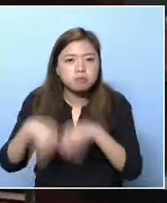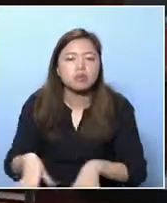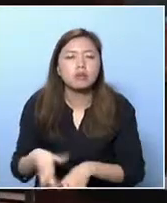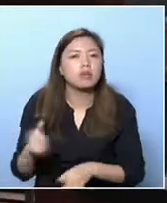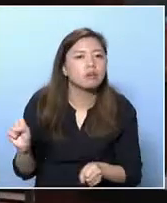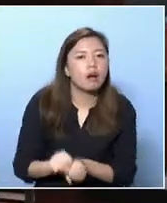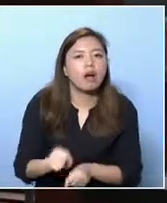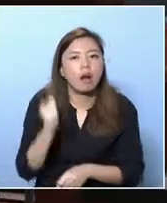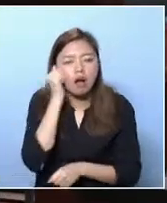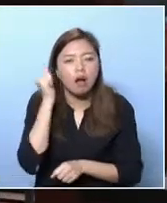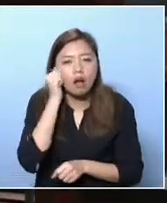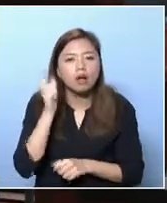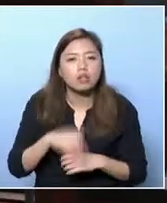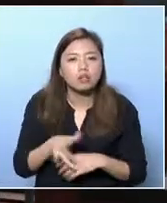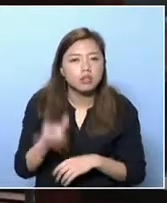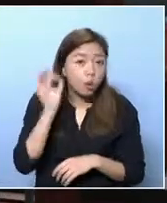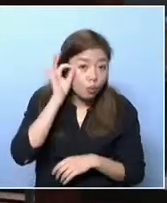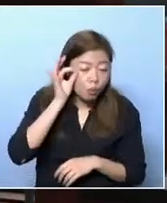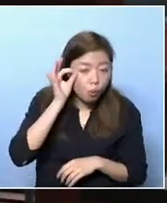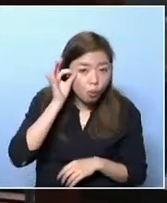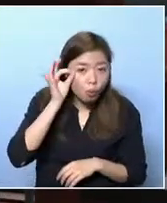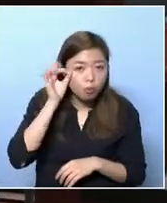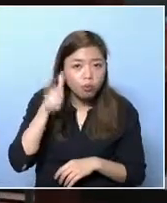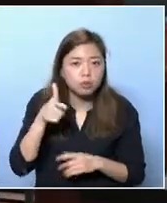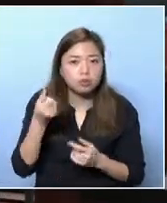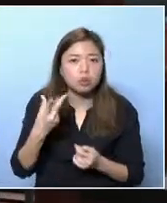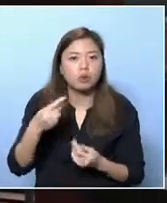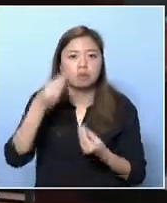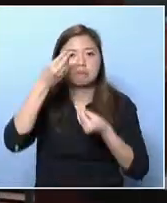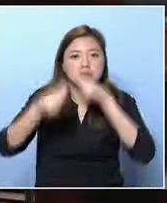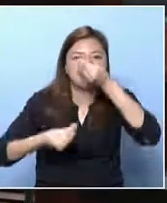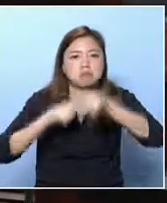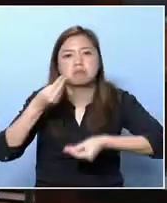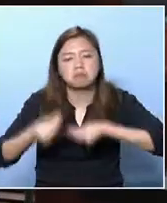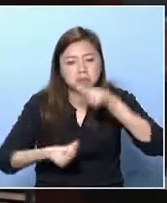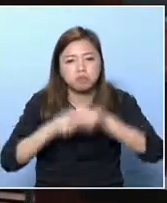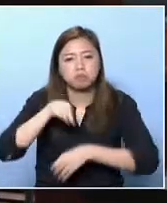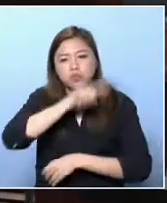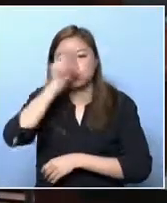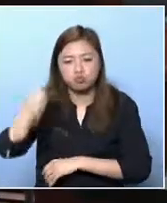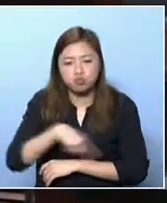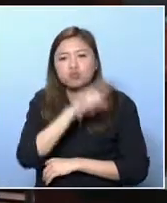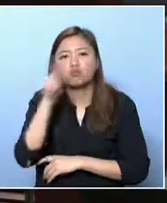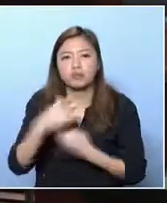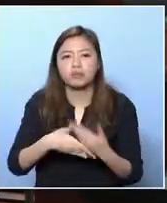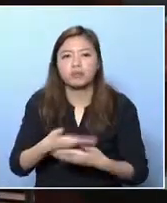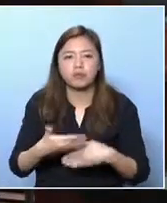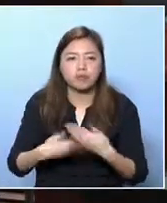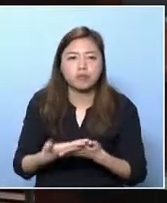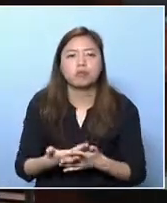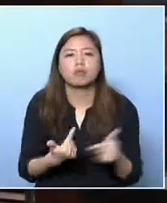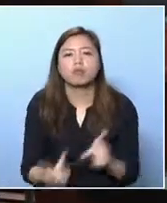status, then it's an even more difficult poverty trap